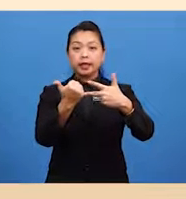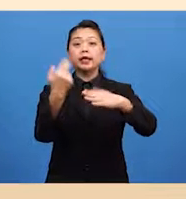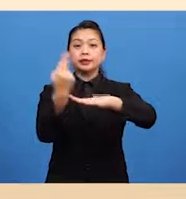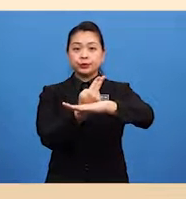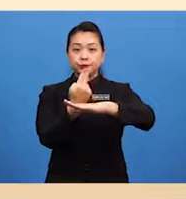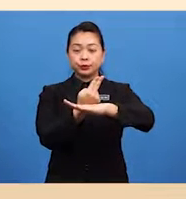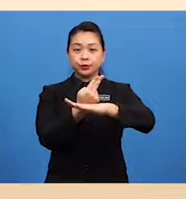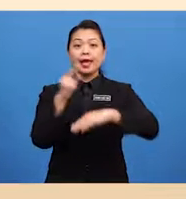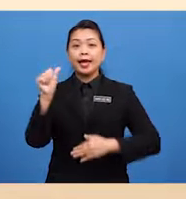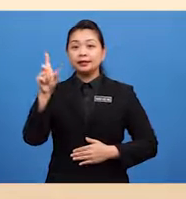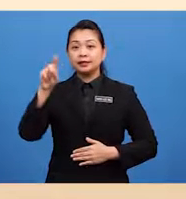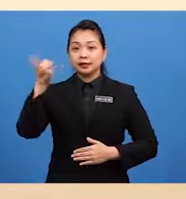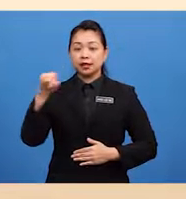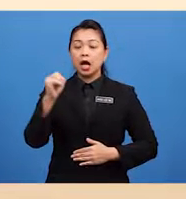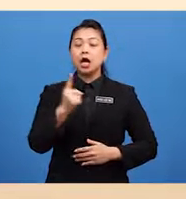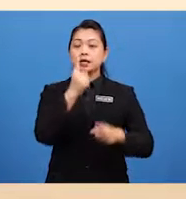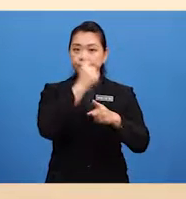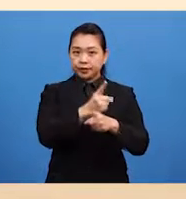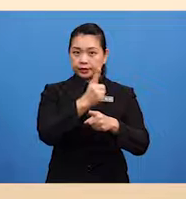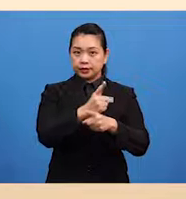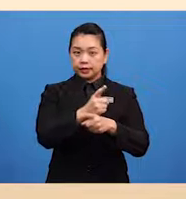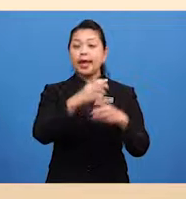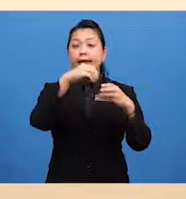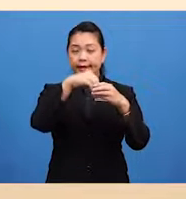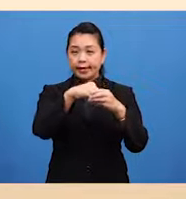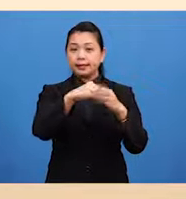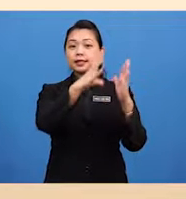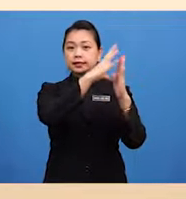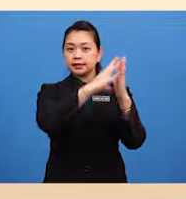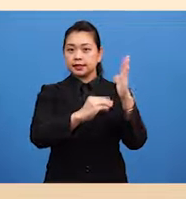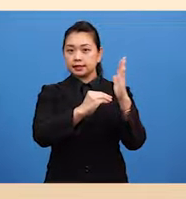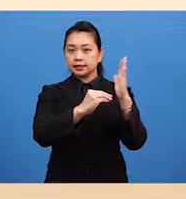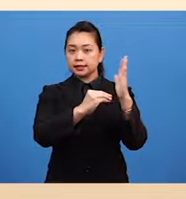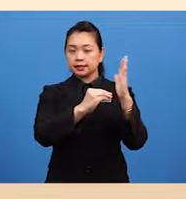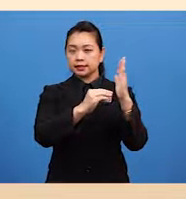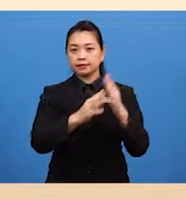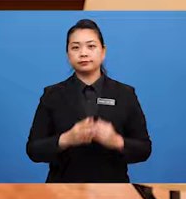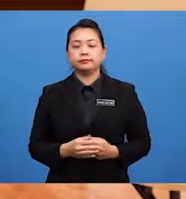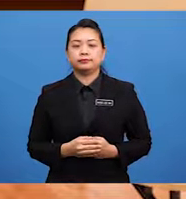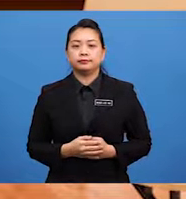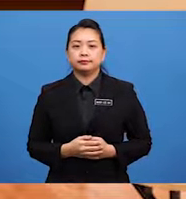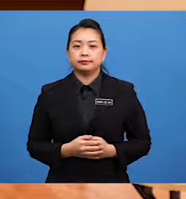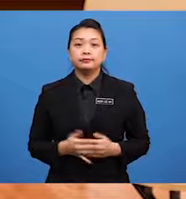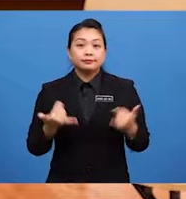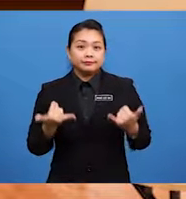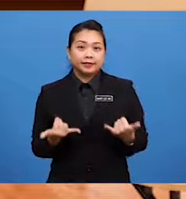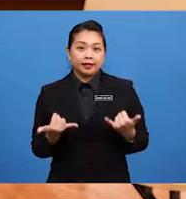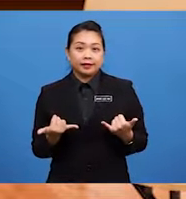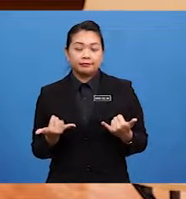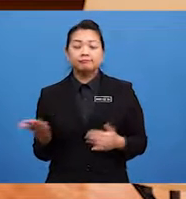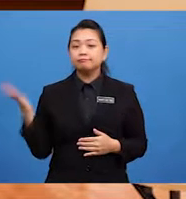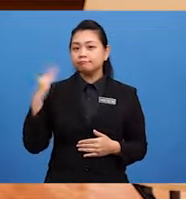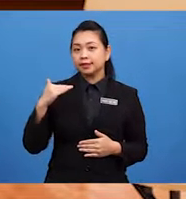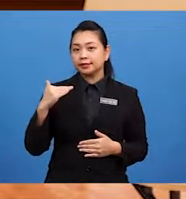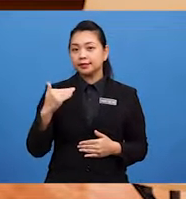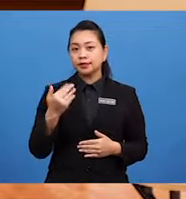Use adjective correctly in text Now, let's